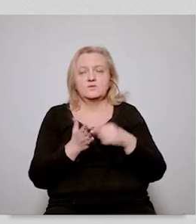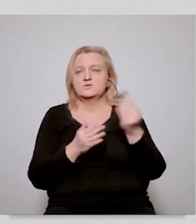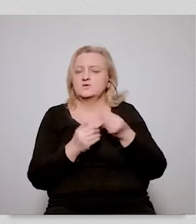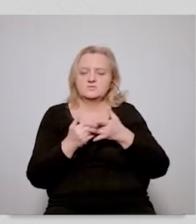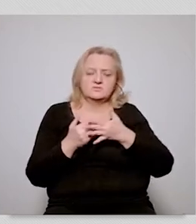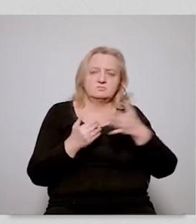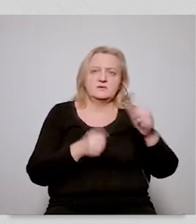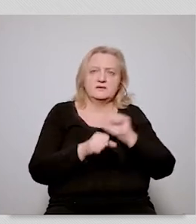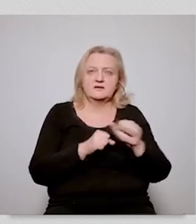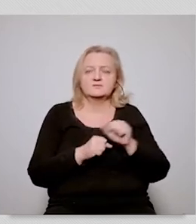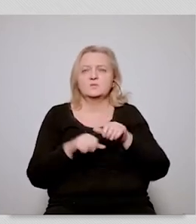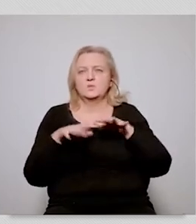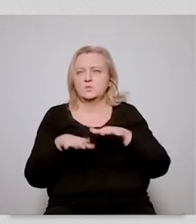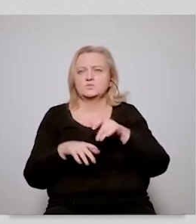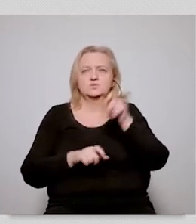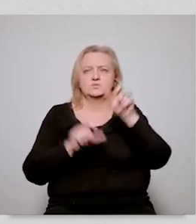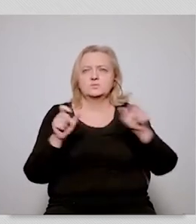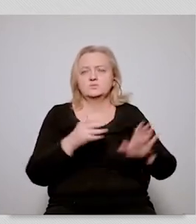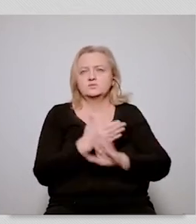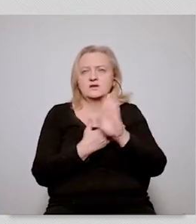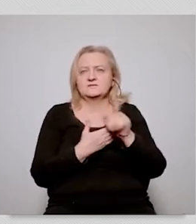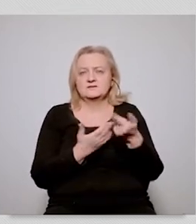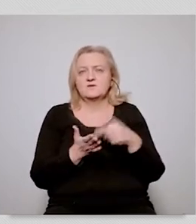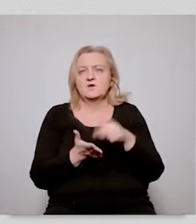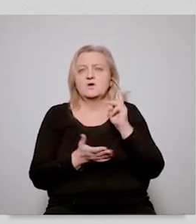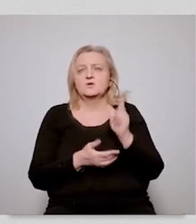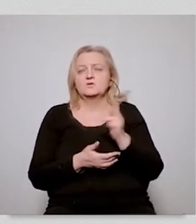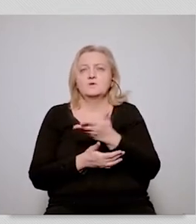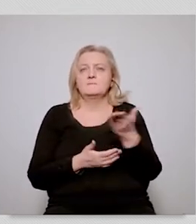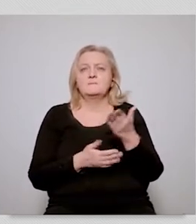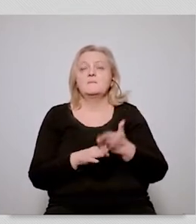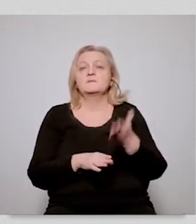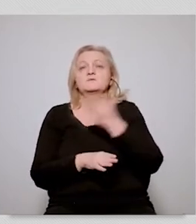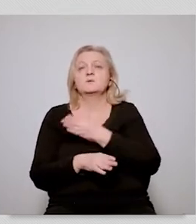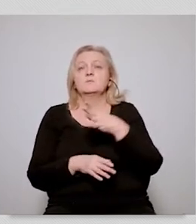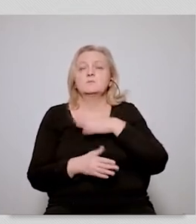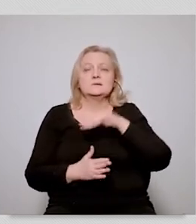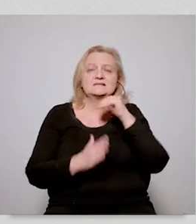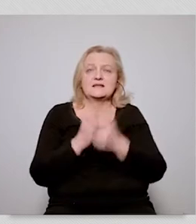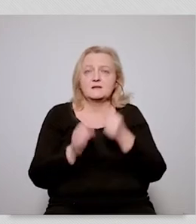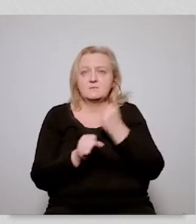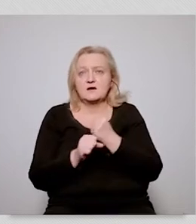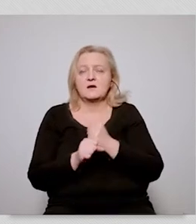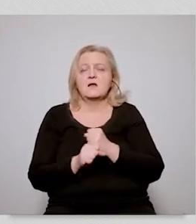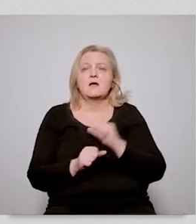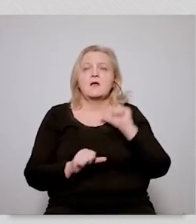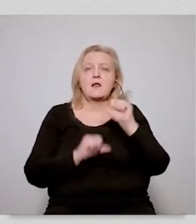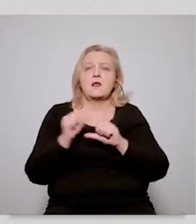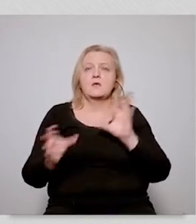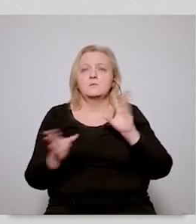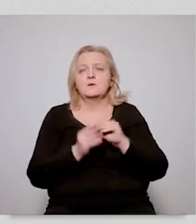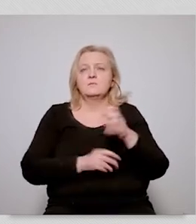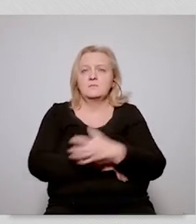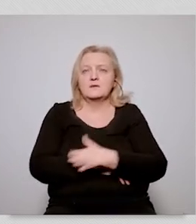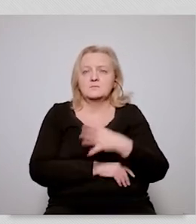post 1989 trauma which is still very alive among many people who lost